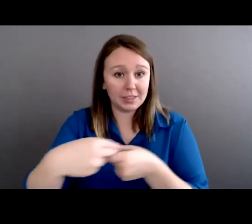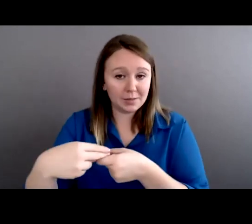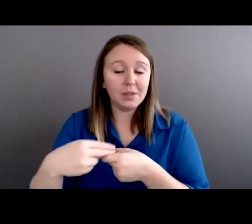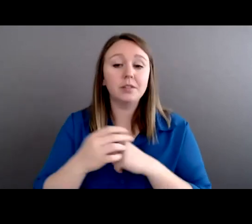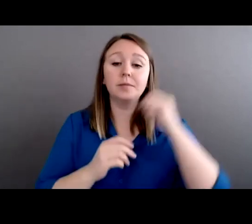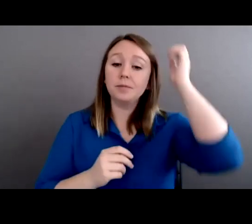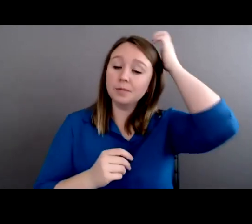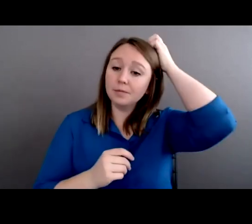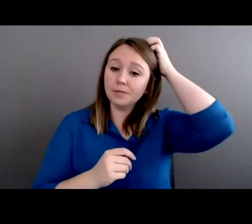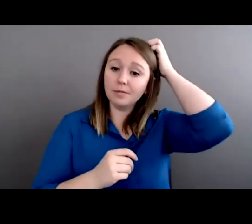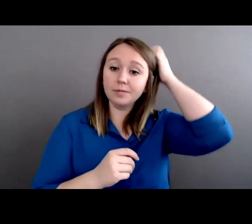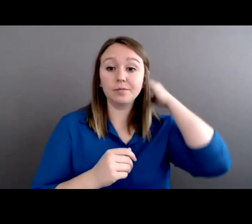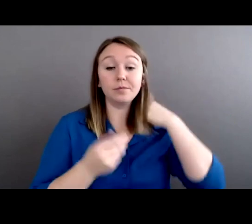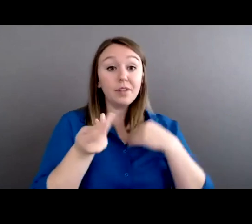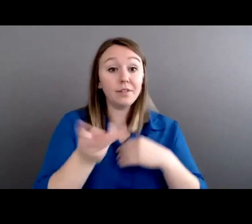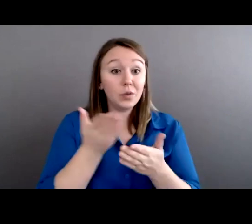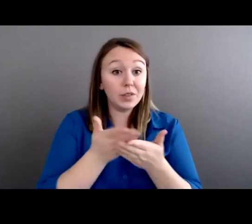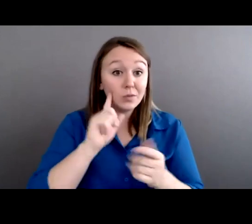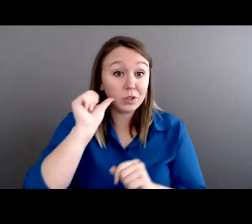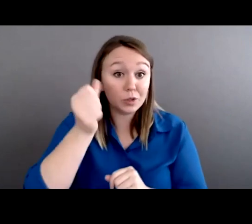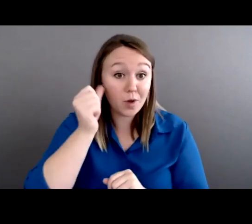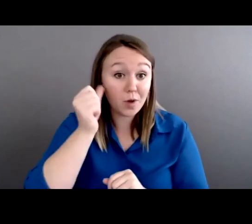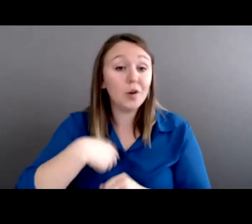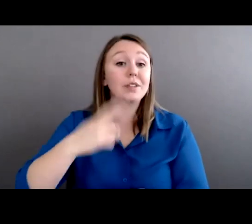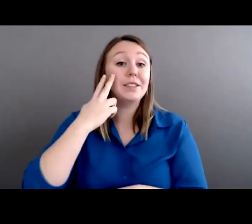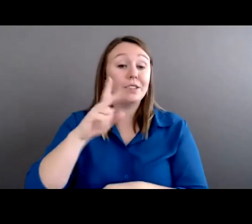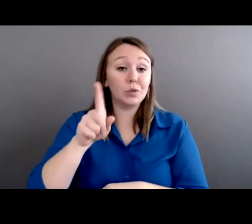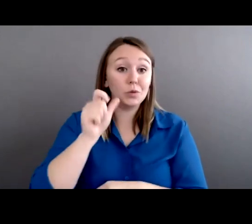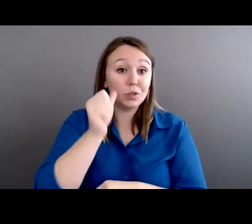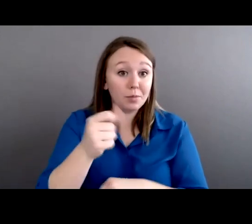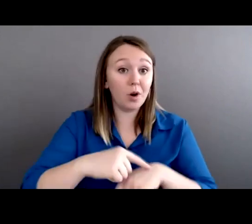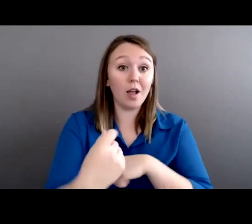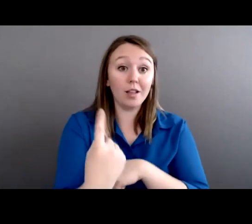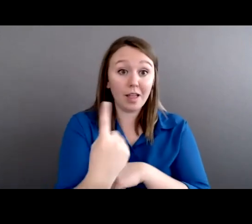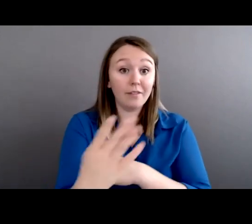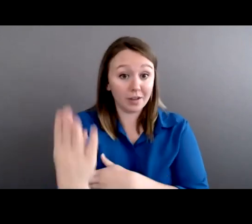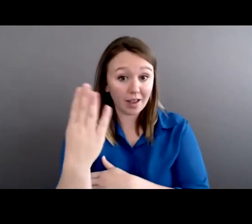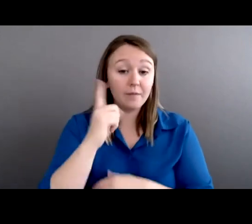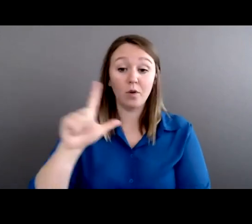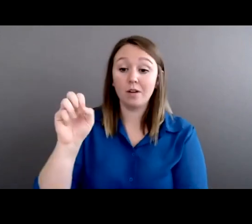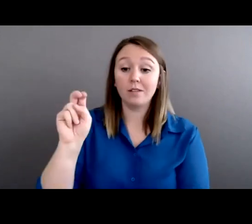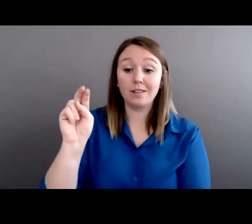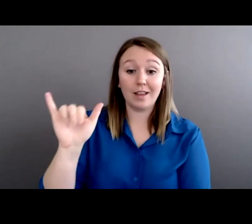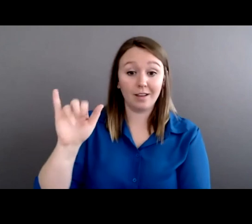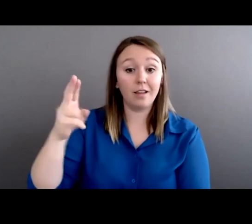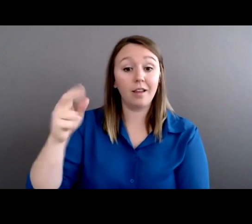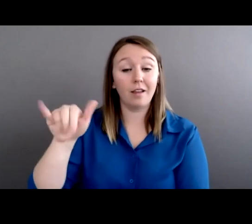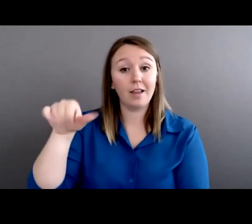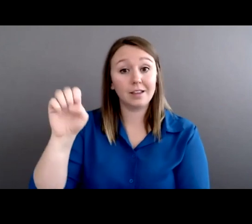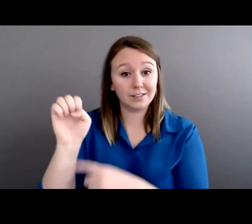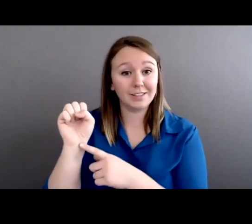couple of things for tomorrow. We will see you all at 11 a.m. Mountain Standard Time for Lenny Hayes, who addresses violence